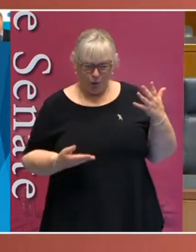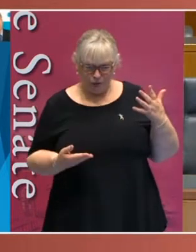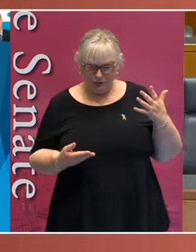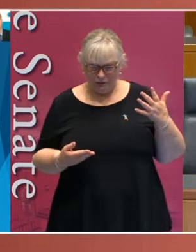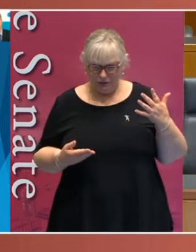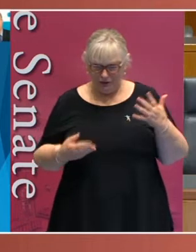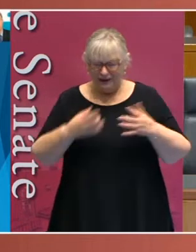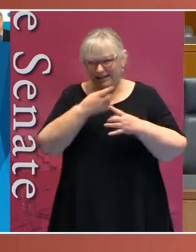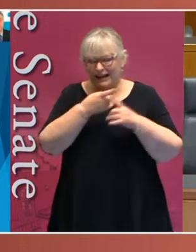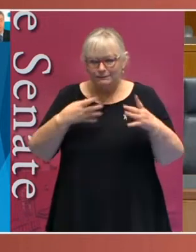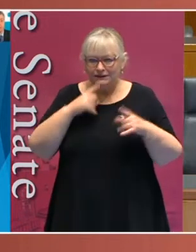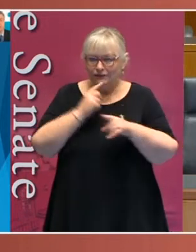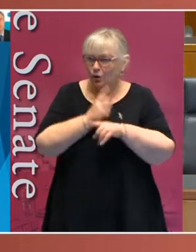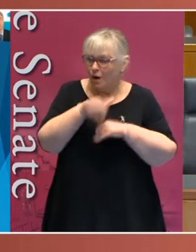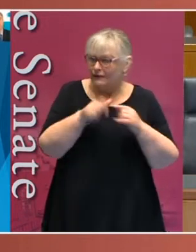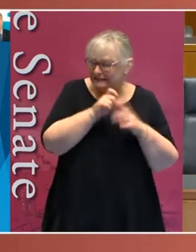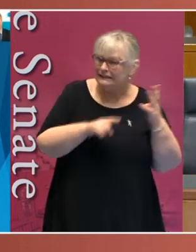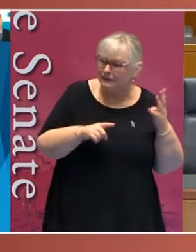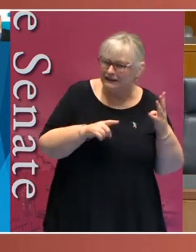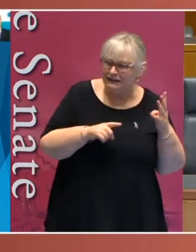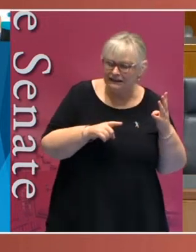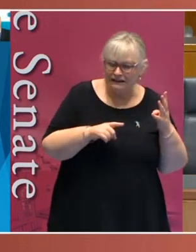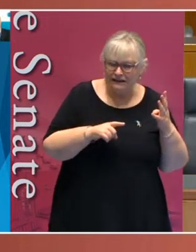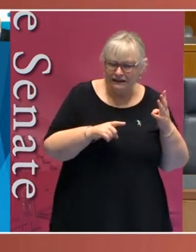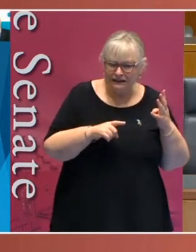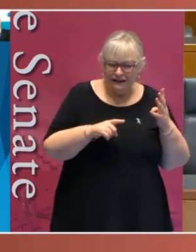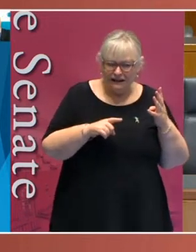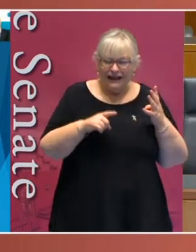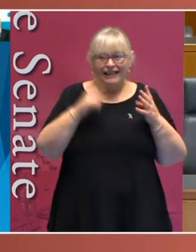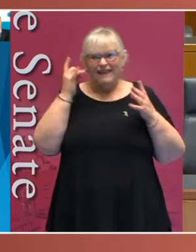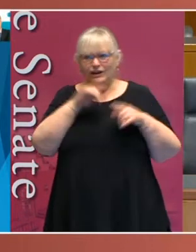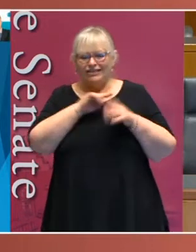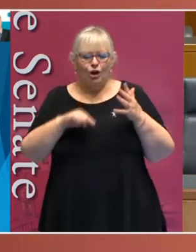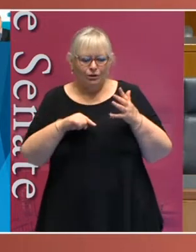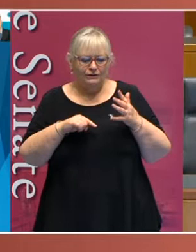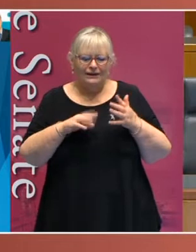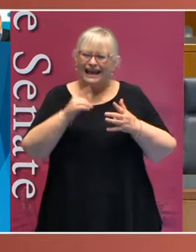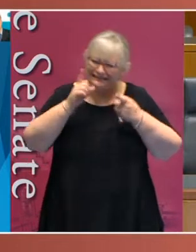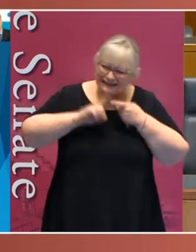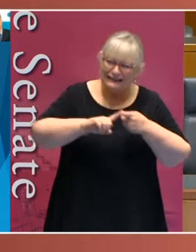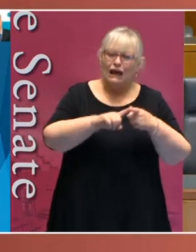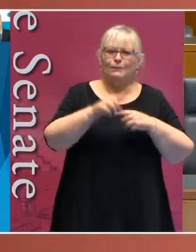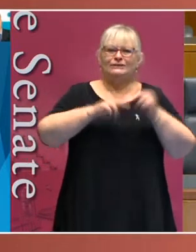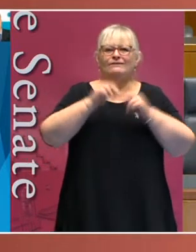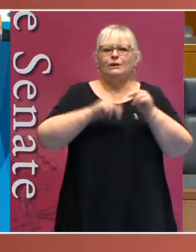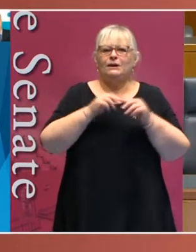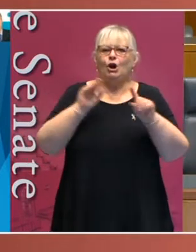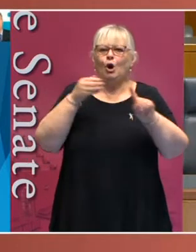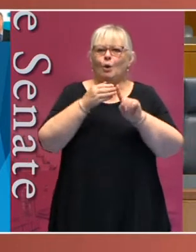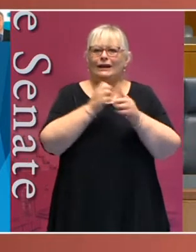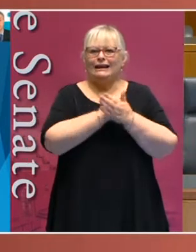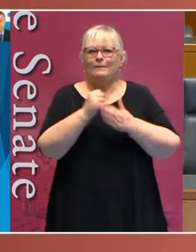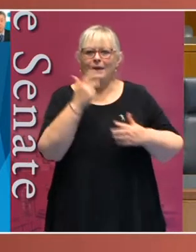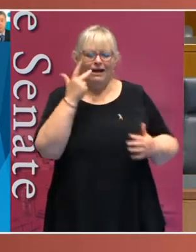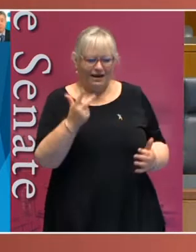refer to disability. And in particular, Sustainable Development Goal 8 particularly